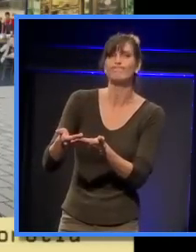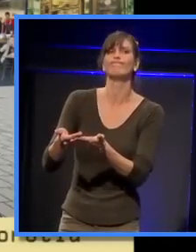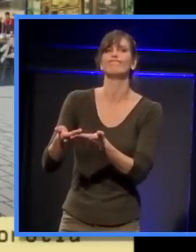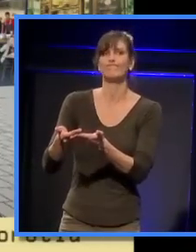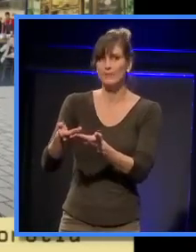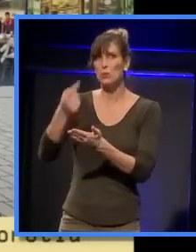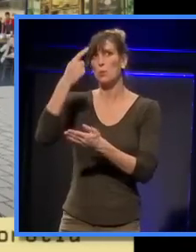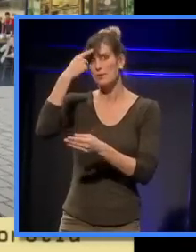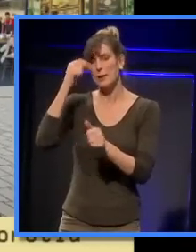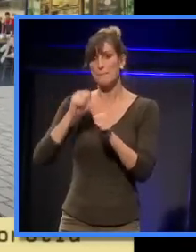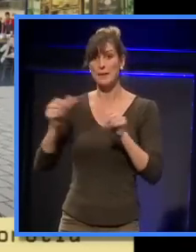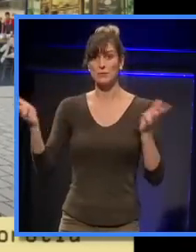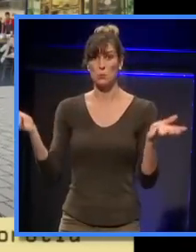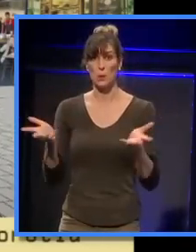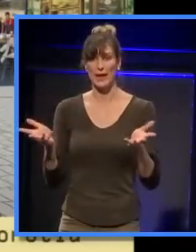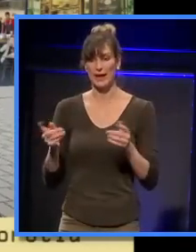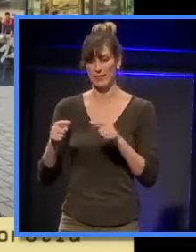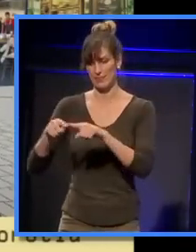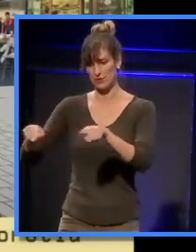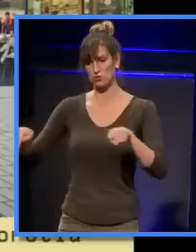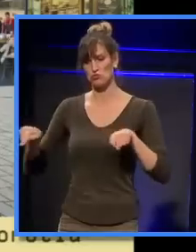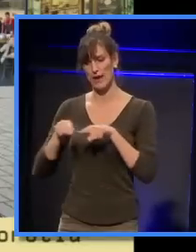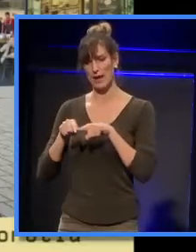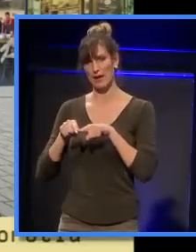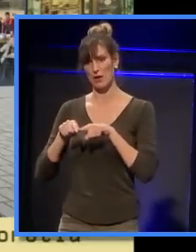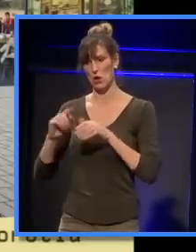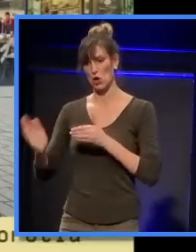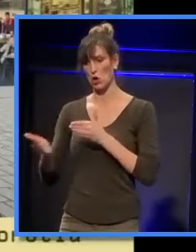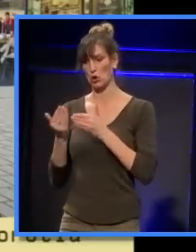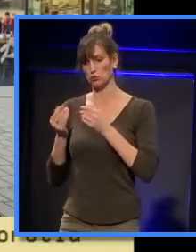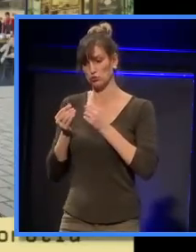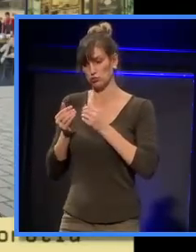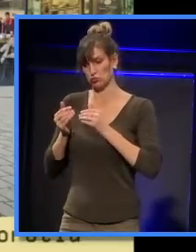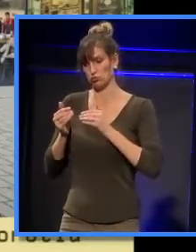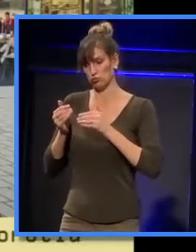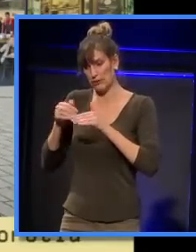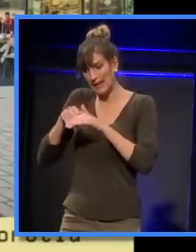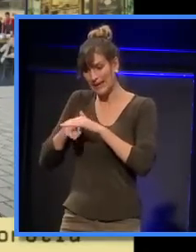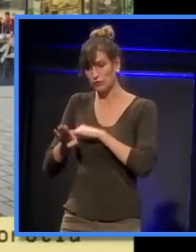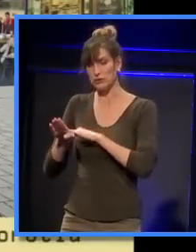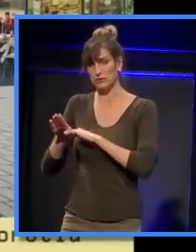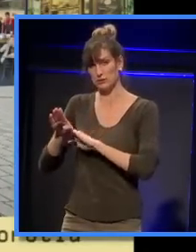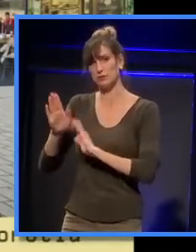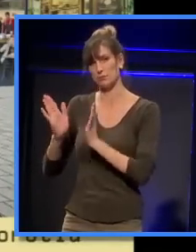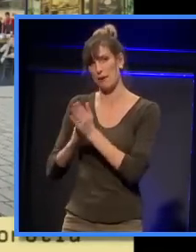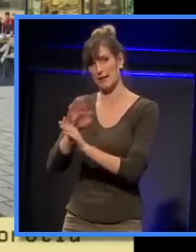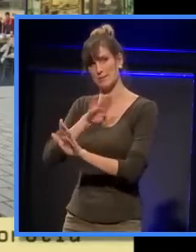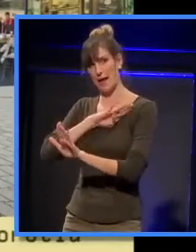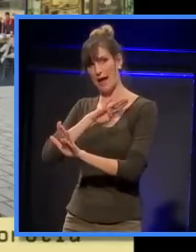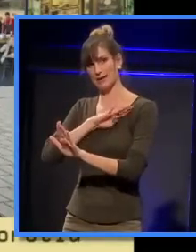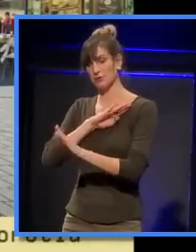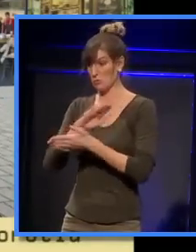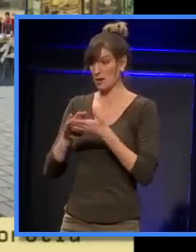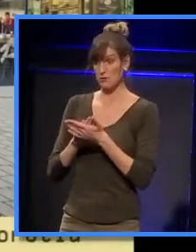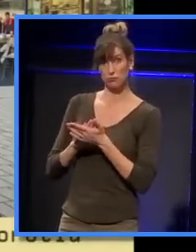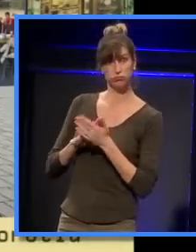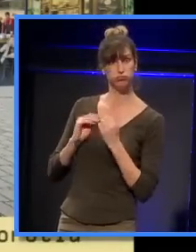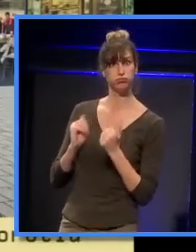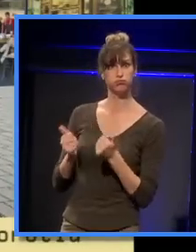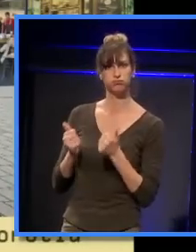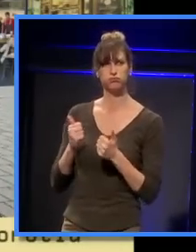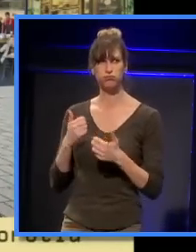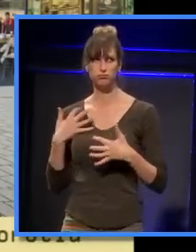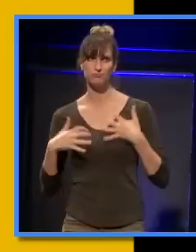about it, is right at that square near the entrance to Myers Park. So some really exciting possibilities in there. And just an image to get you